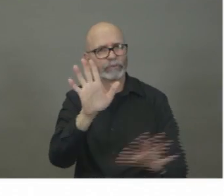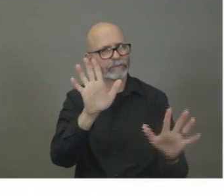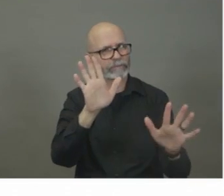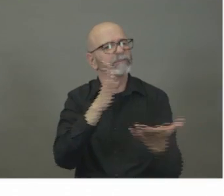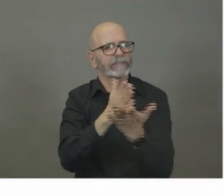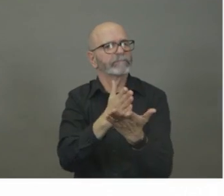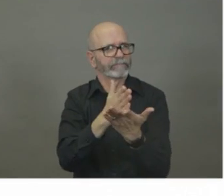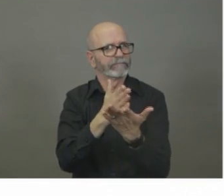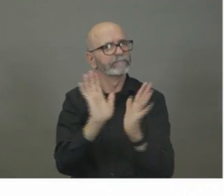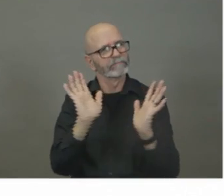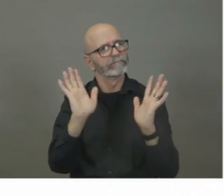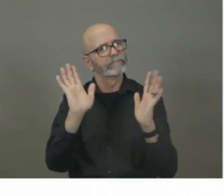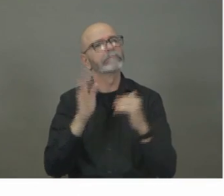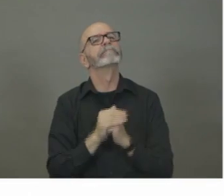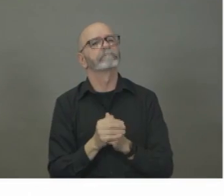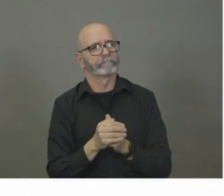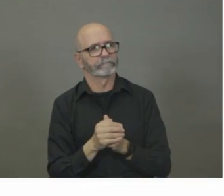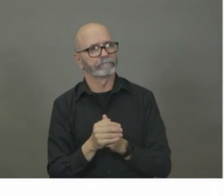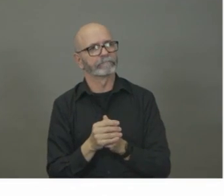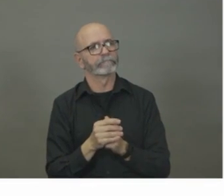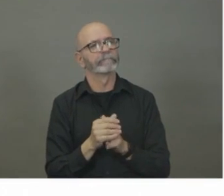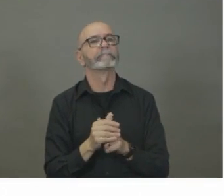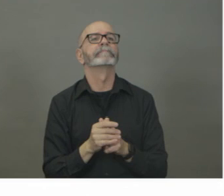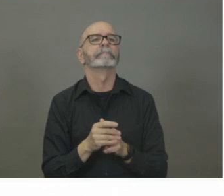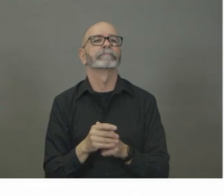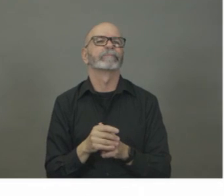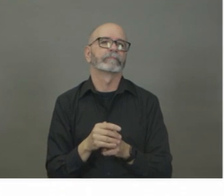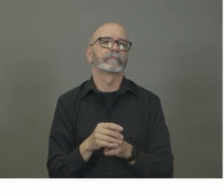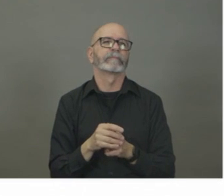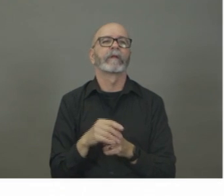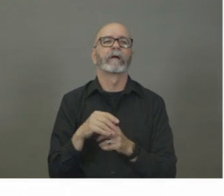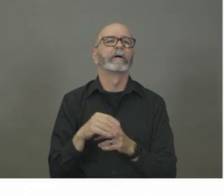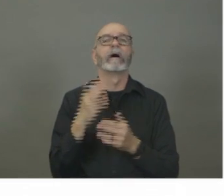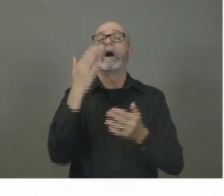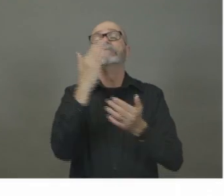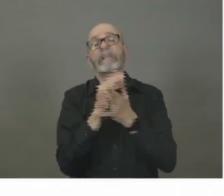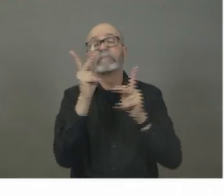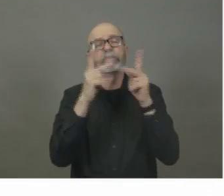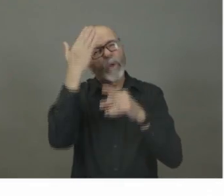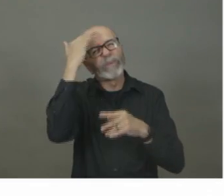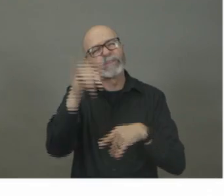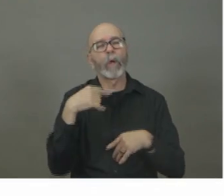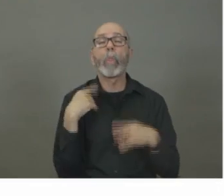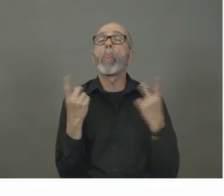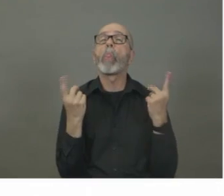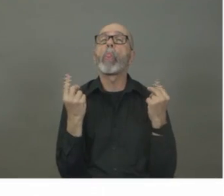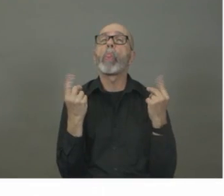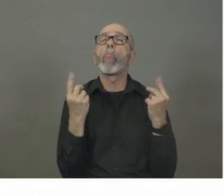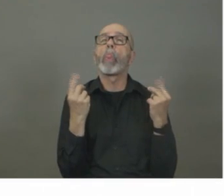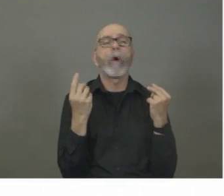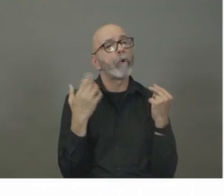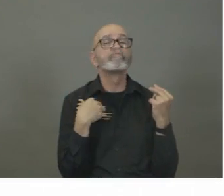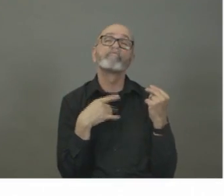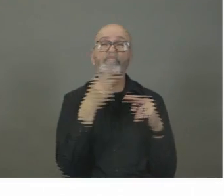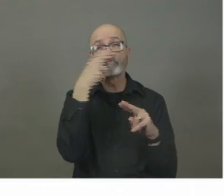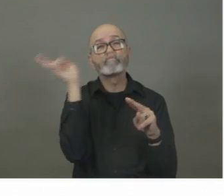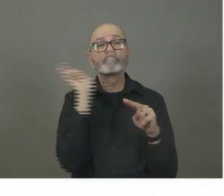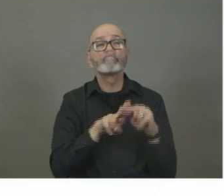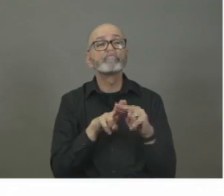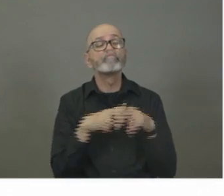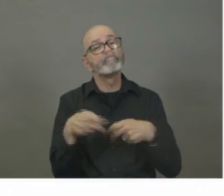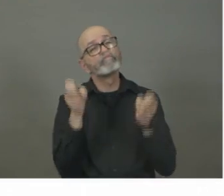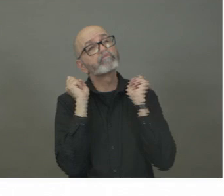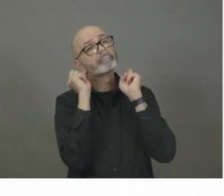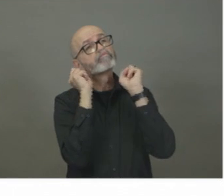it is in the same vein as people who share, uh, perhaps unwittingly, uh, information about rumors, uh, that they hear about, infected